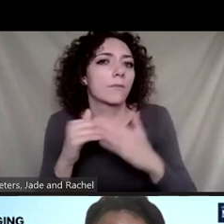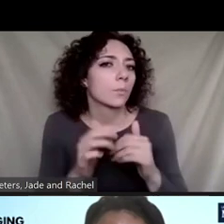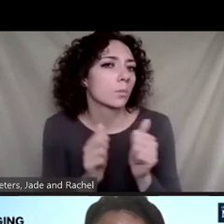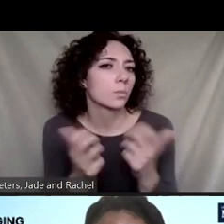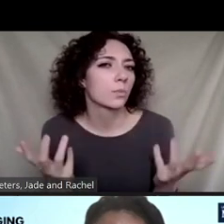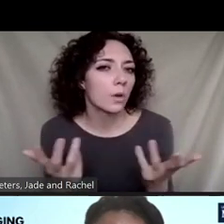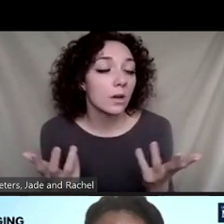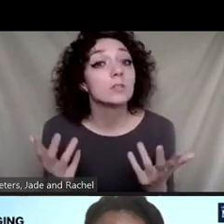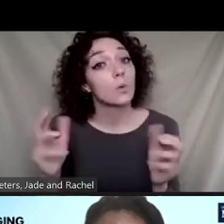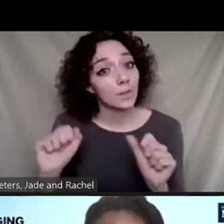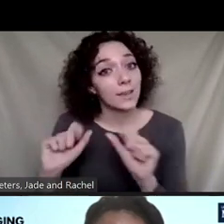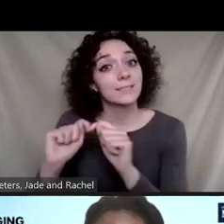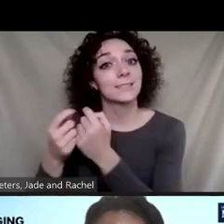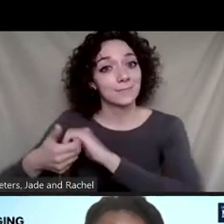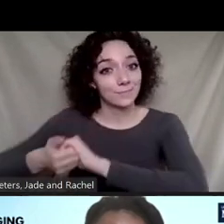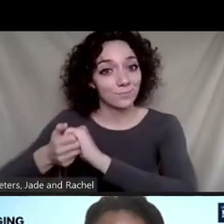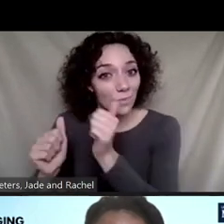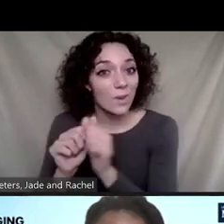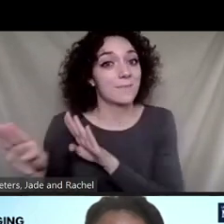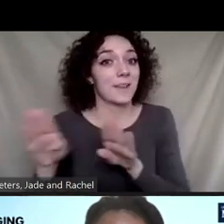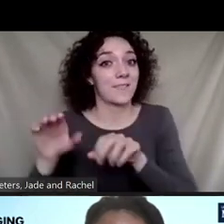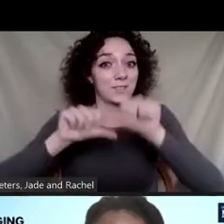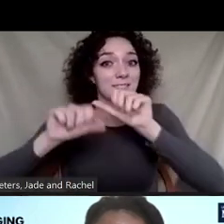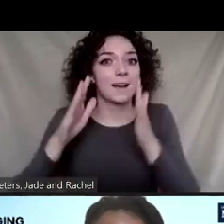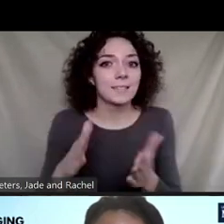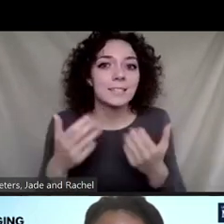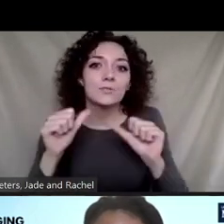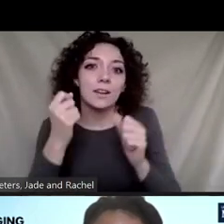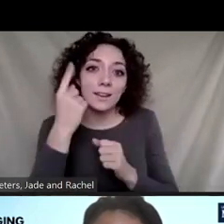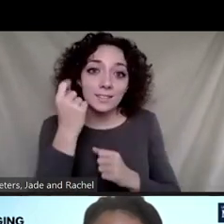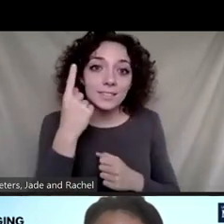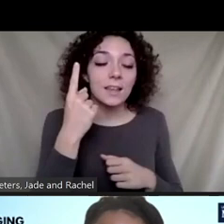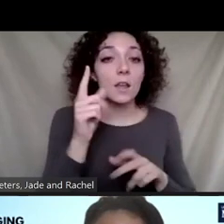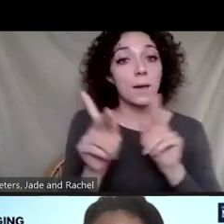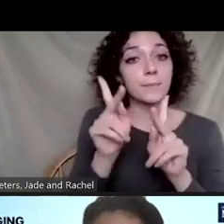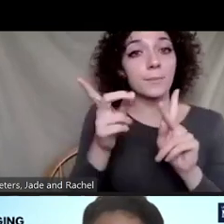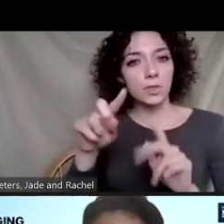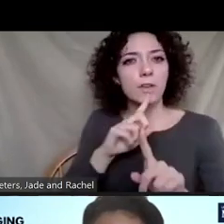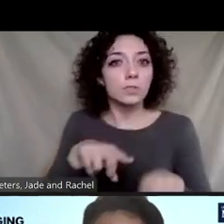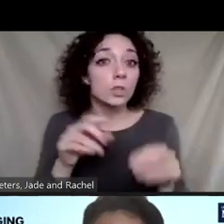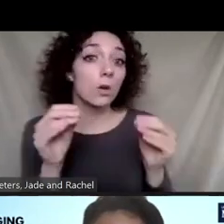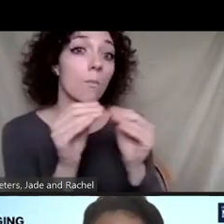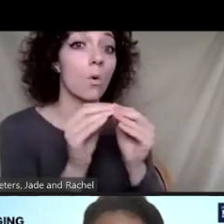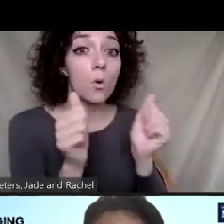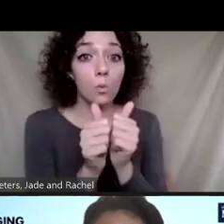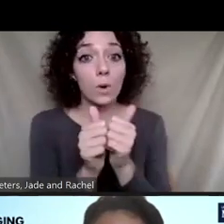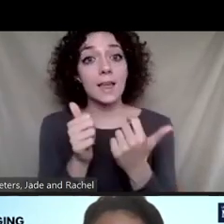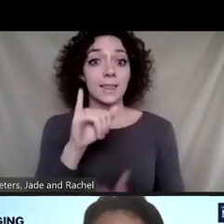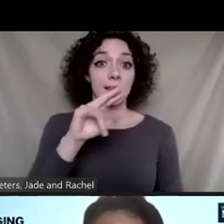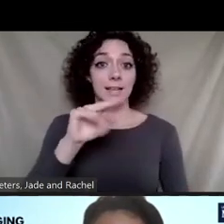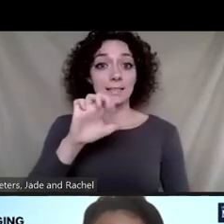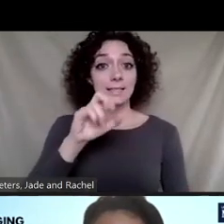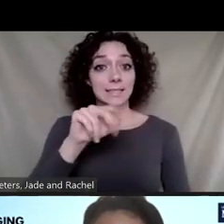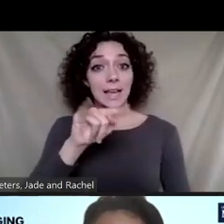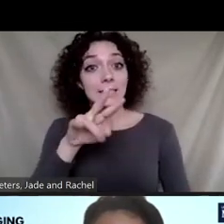with behavior scientists to try to understand, do people respond more to incentives or do they respond more